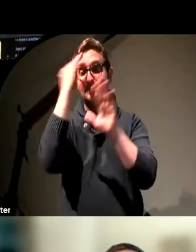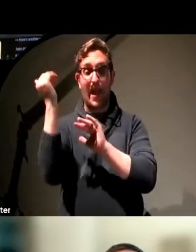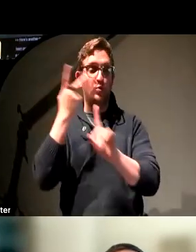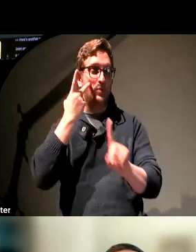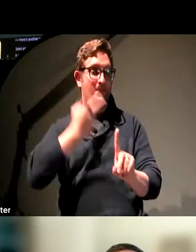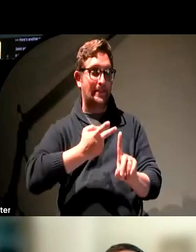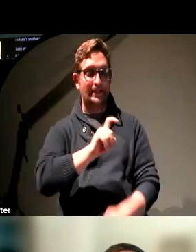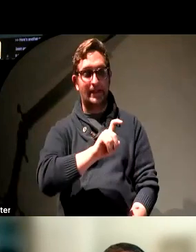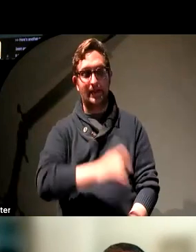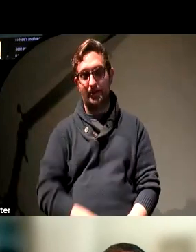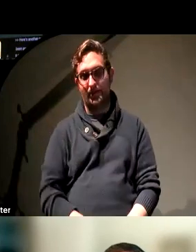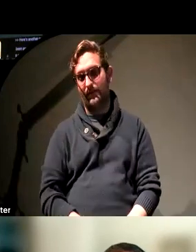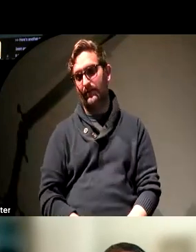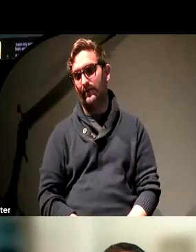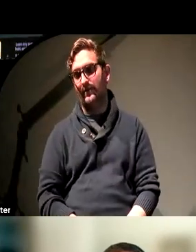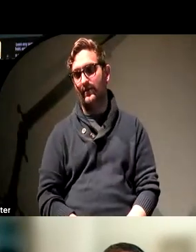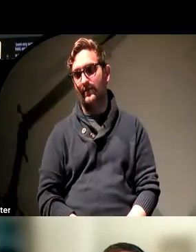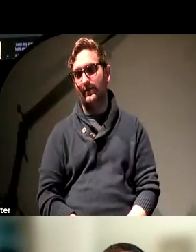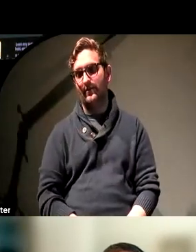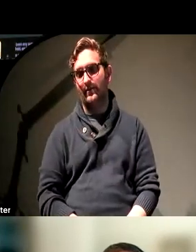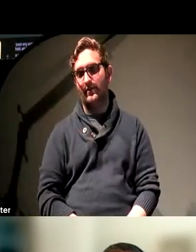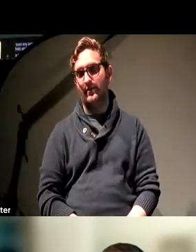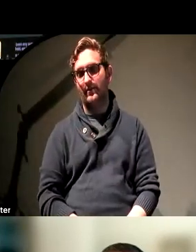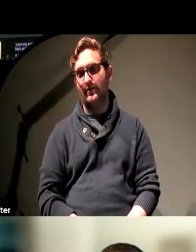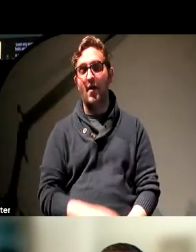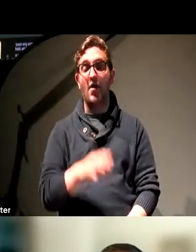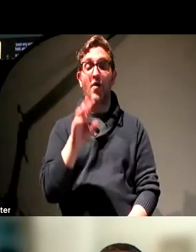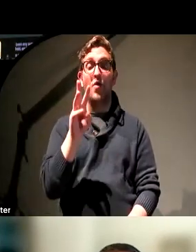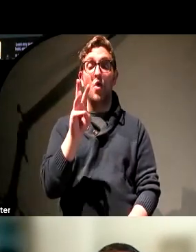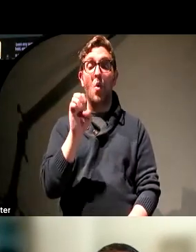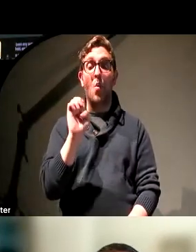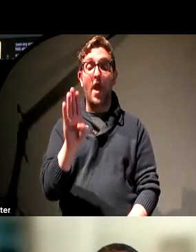So I'm not on the AT side as much as I am the web accessibility side, that said.